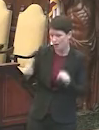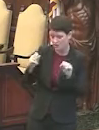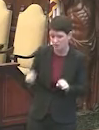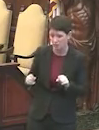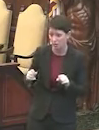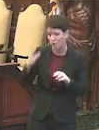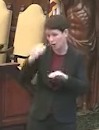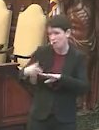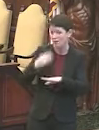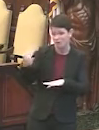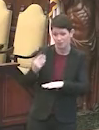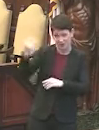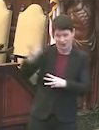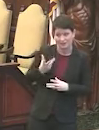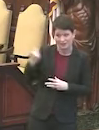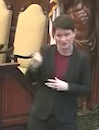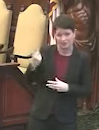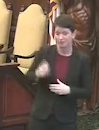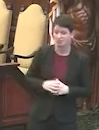we'll get one before Monday.